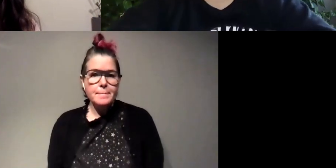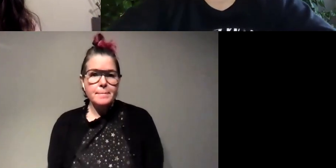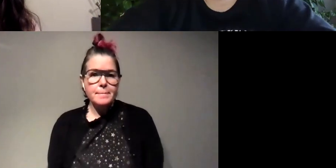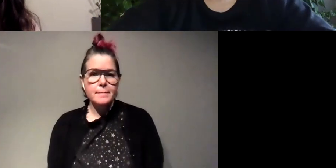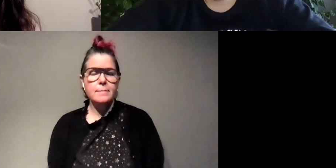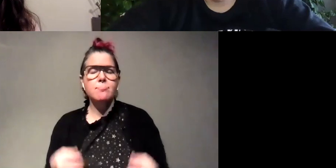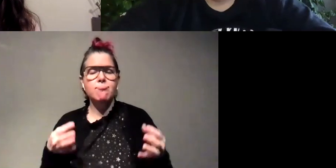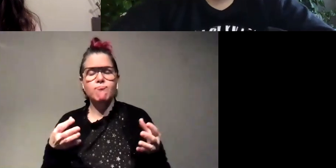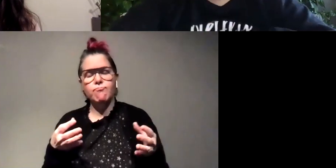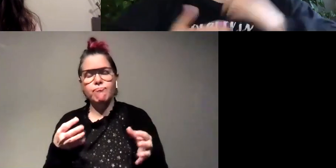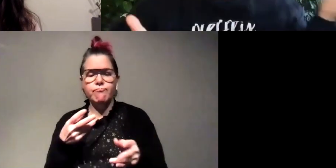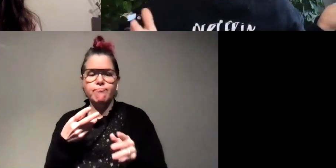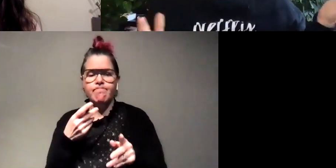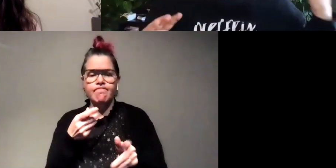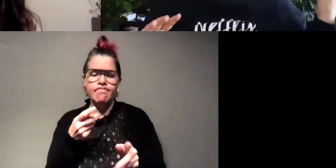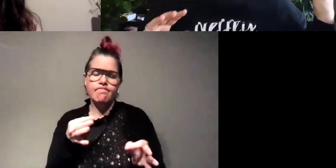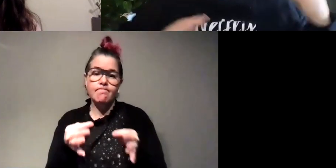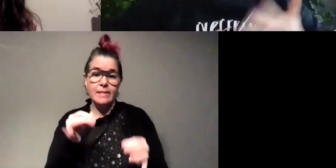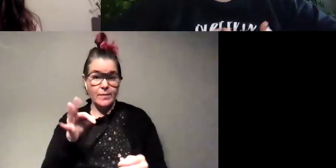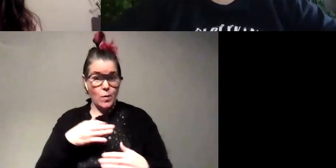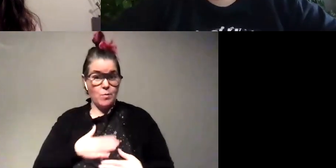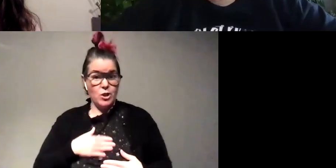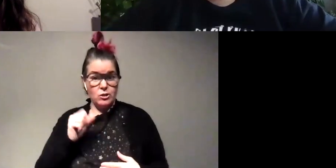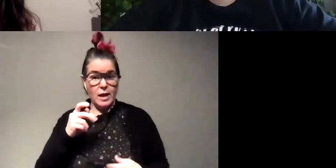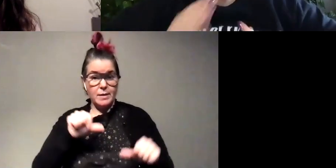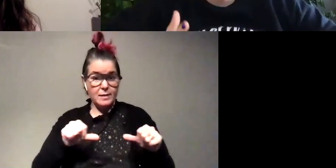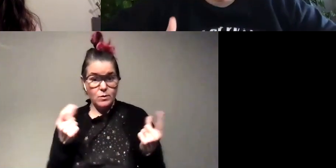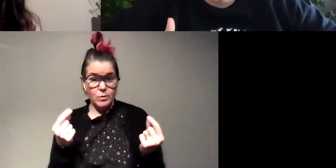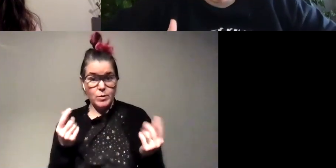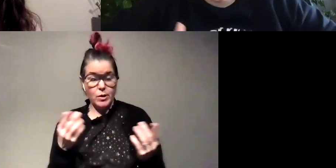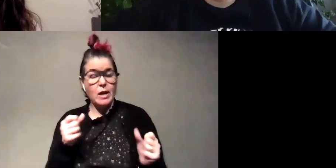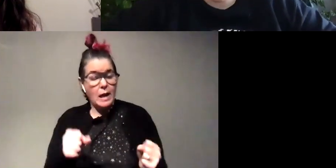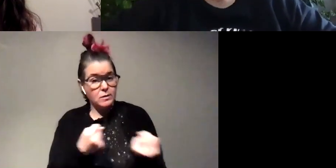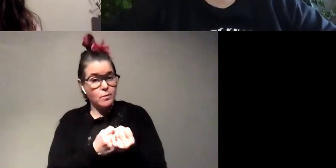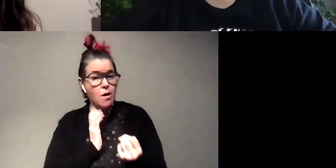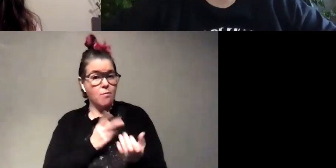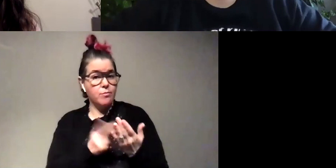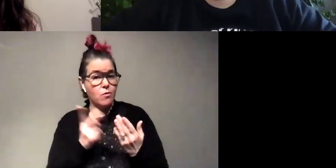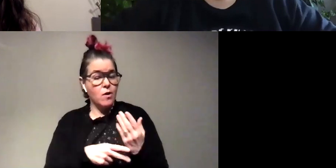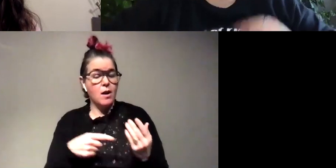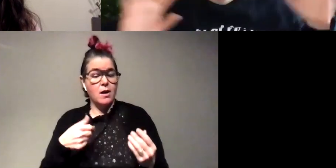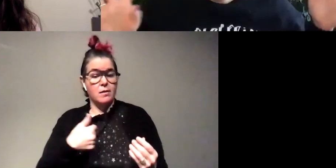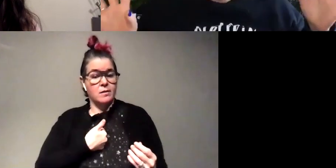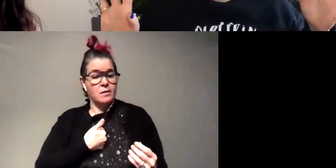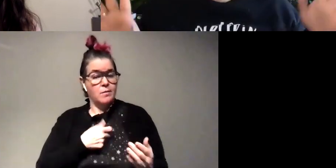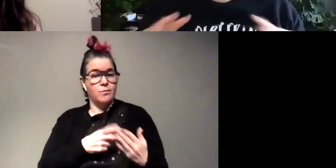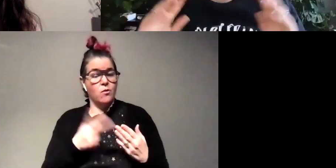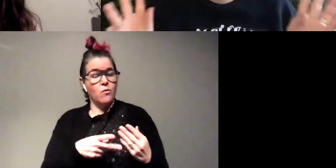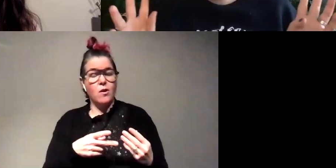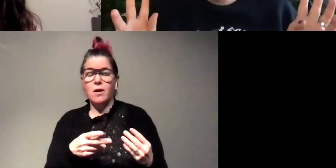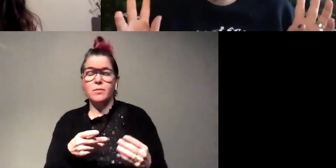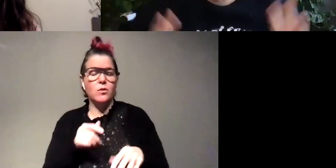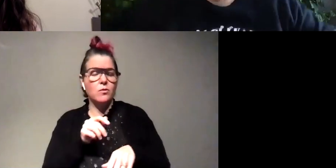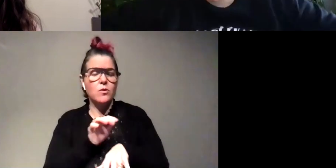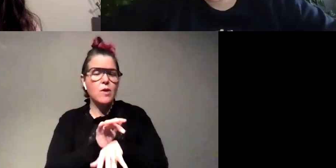housekeeping um if you appreciate skype a scientist and what we do here you can support our program our program is totally grassroots we're